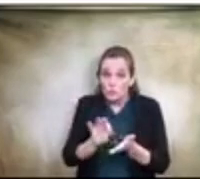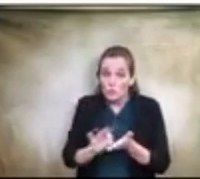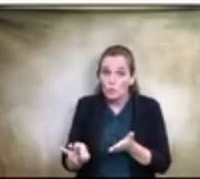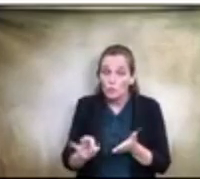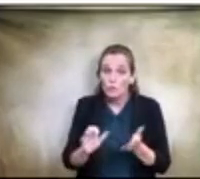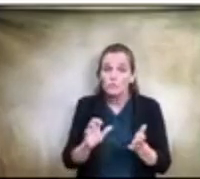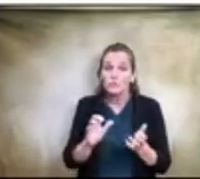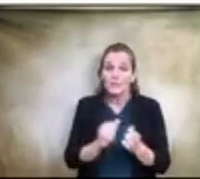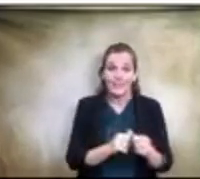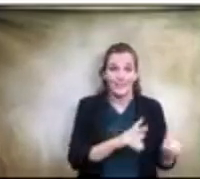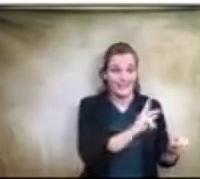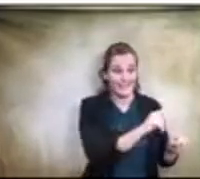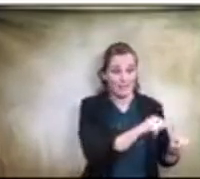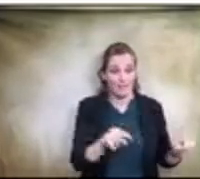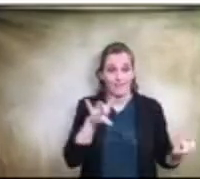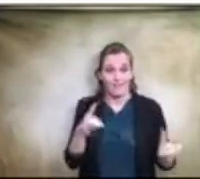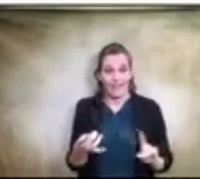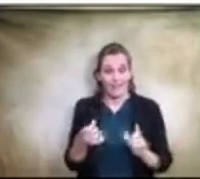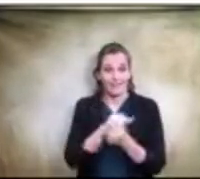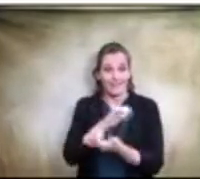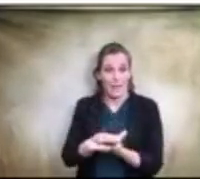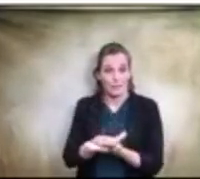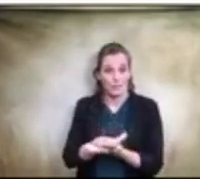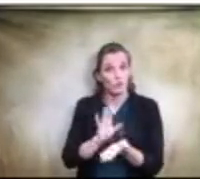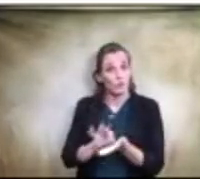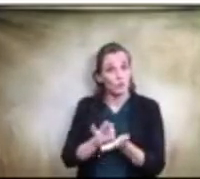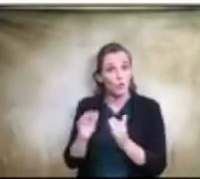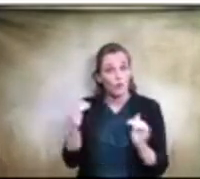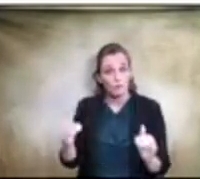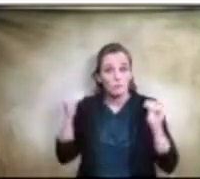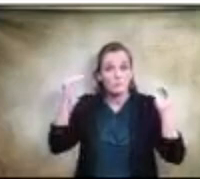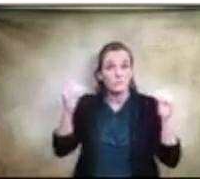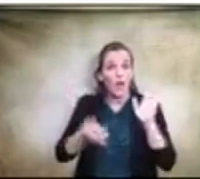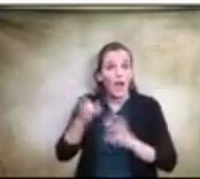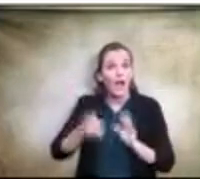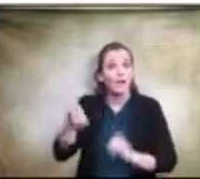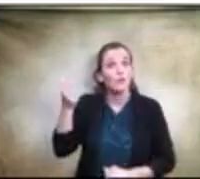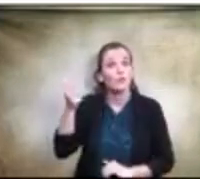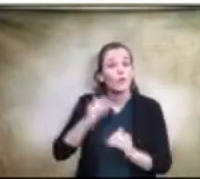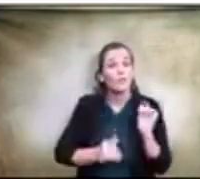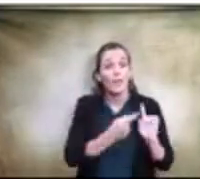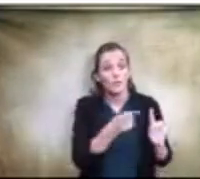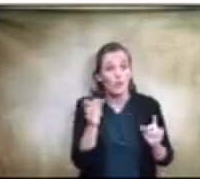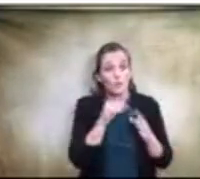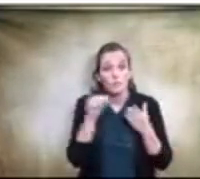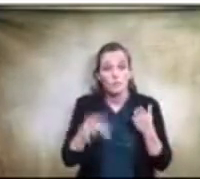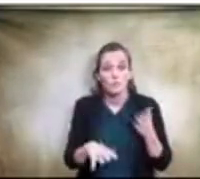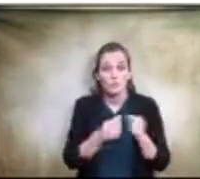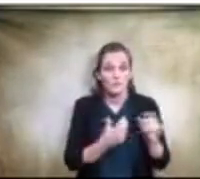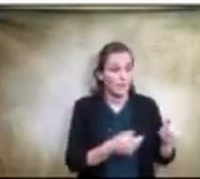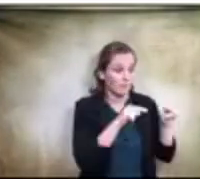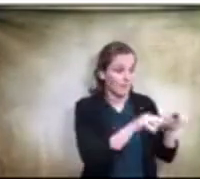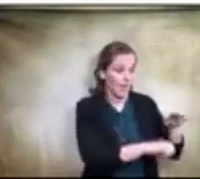are recognizably higher than those students who transition from one campus to another